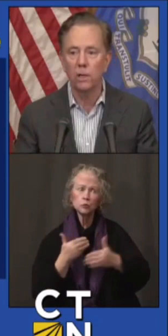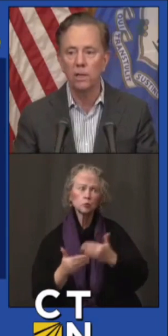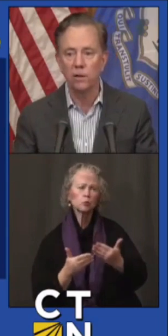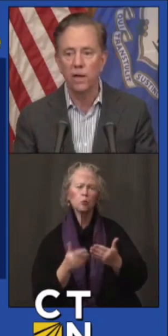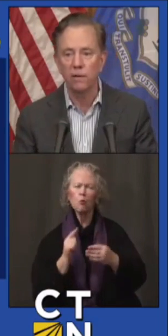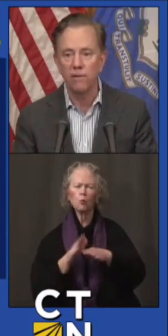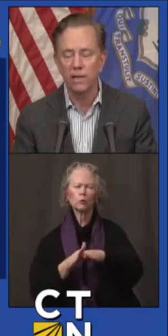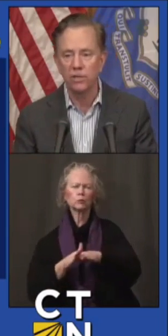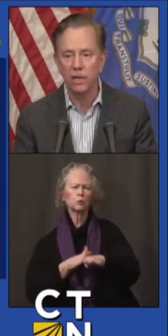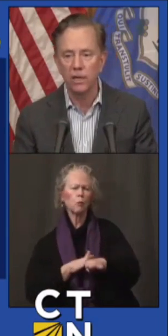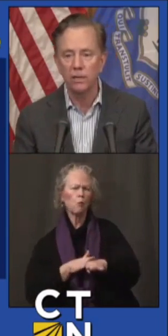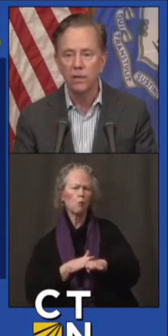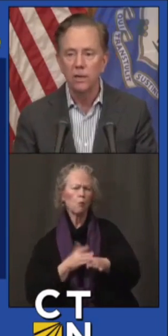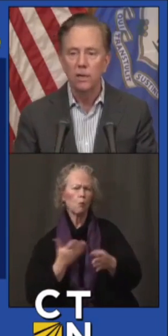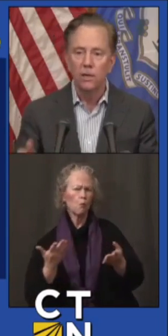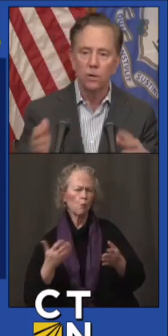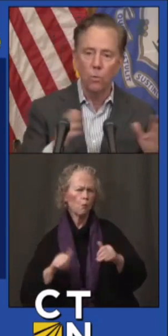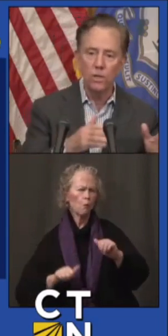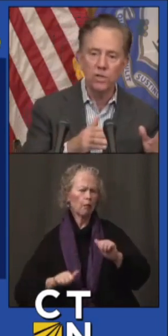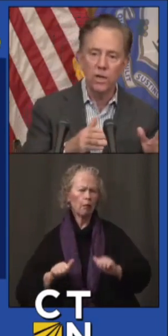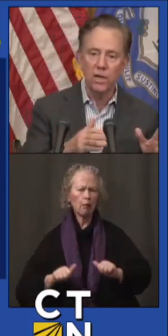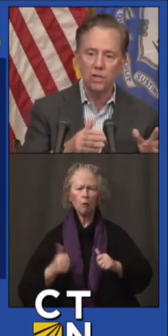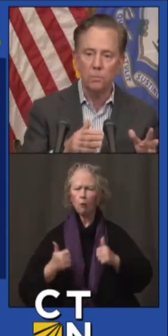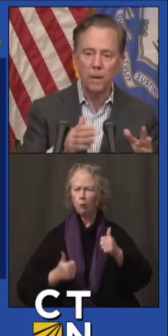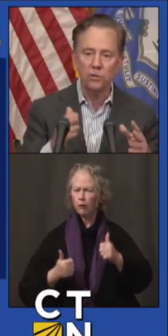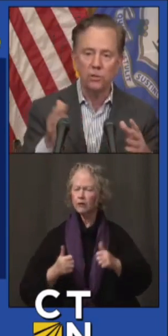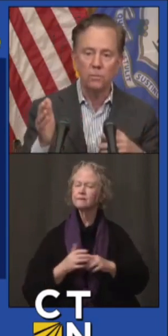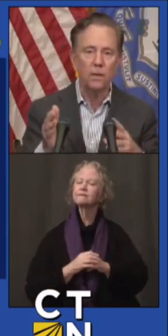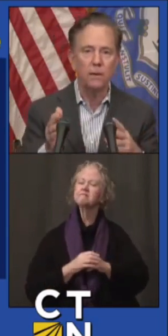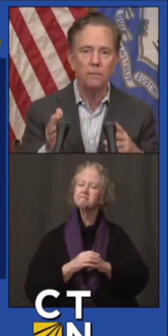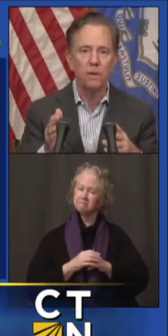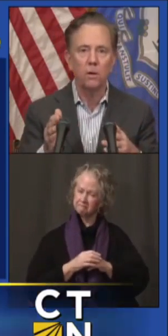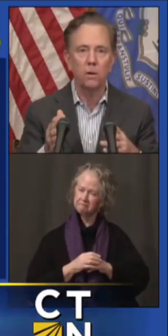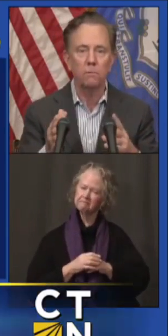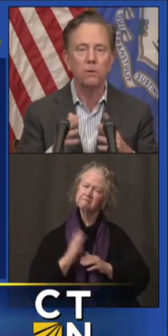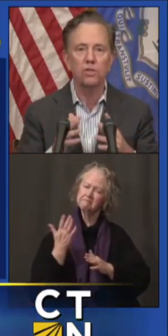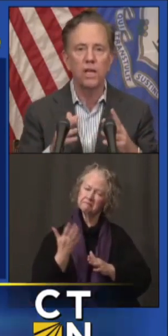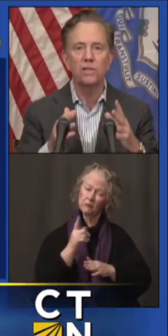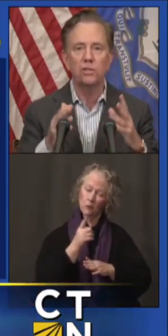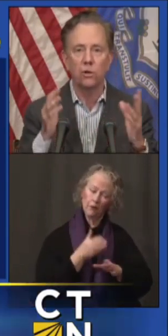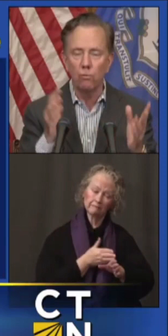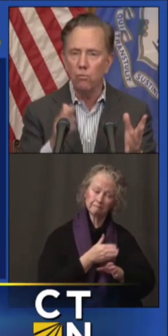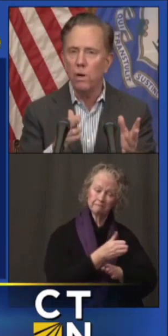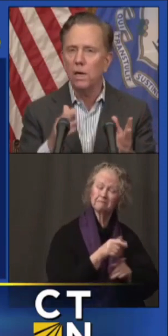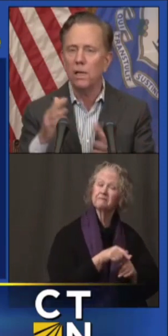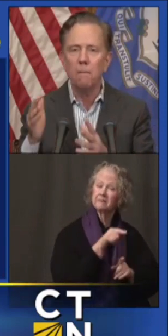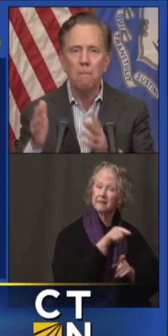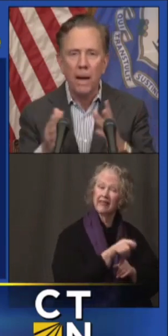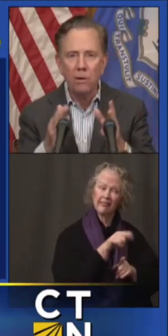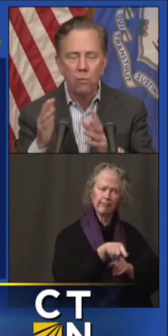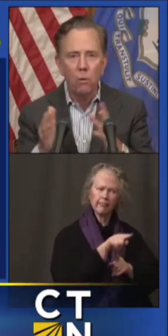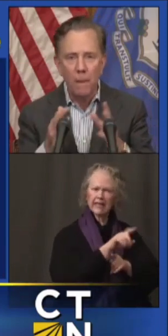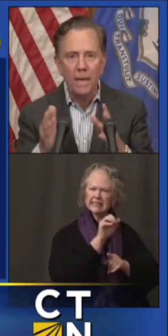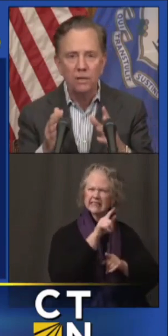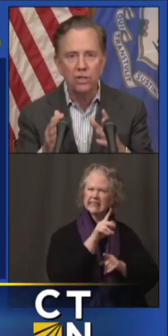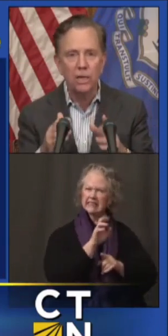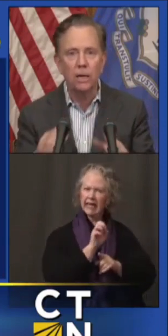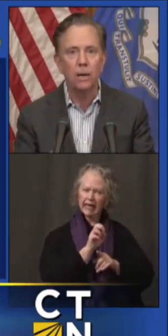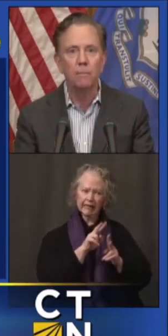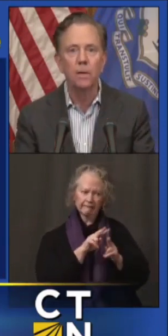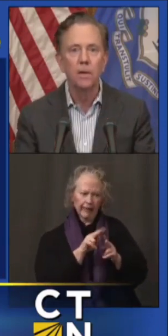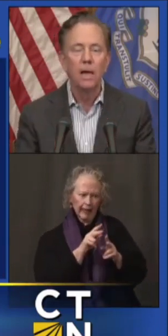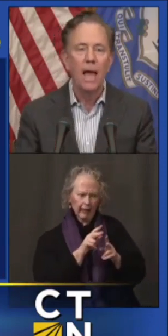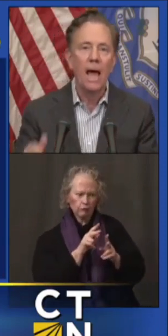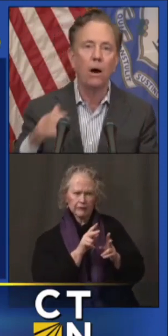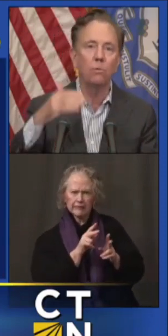slowly they're getting vaccinated. You know, one side of the spectrum are those states that are really micromanaging